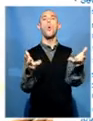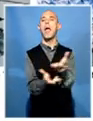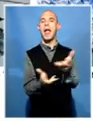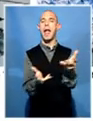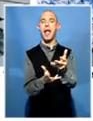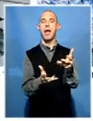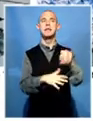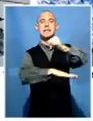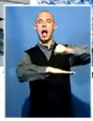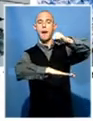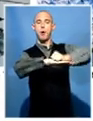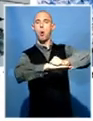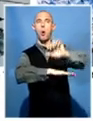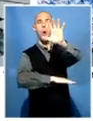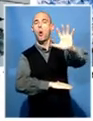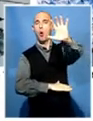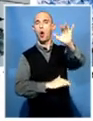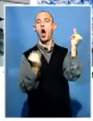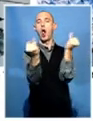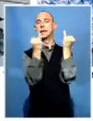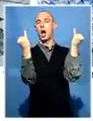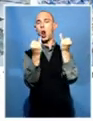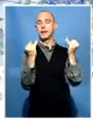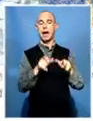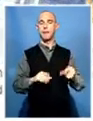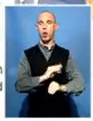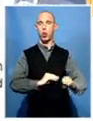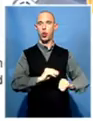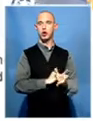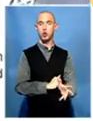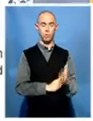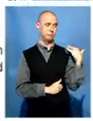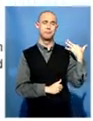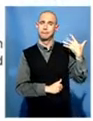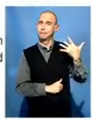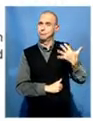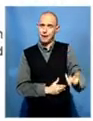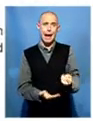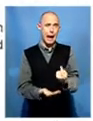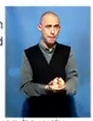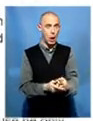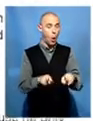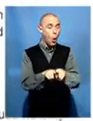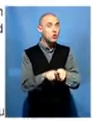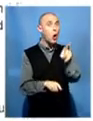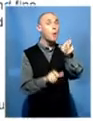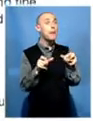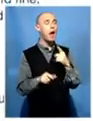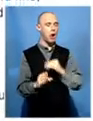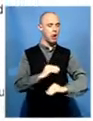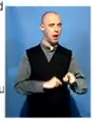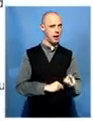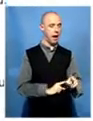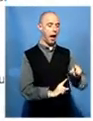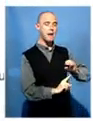vacation in the Far East. President Mugabe has been the subject of health scares for many years, fueled by a rumor that he suffers from prostate